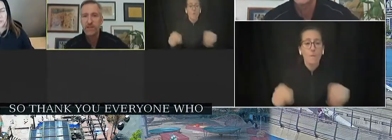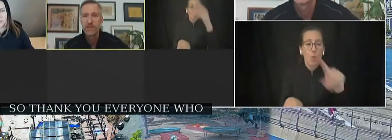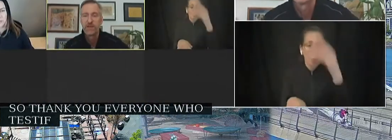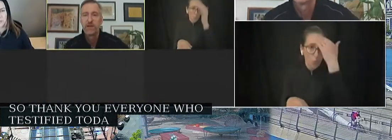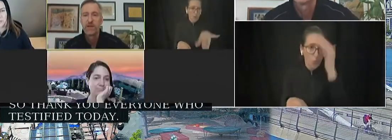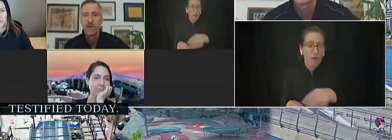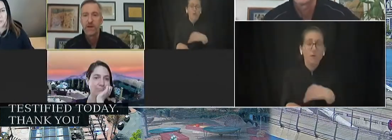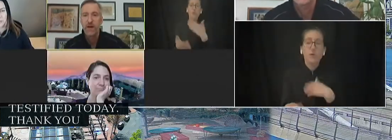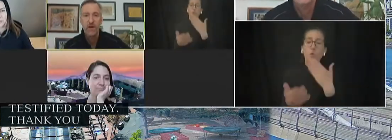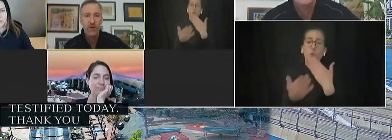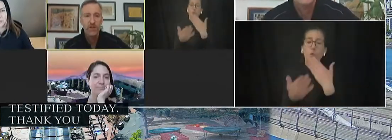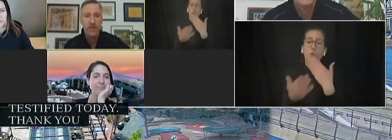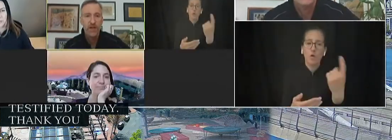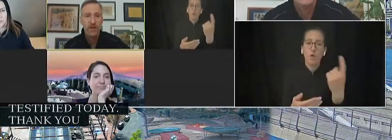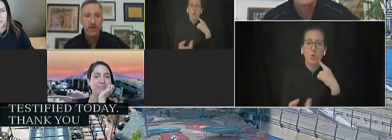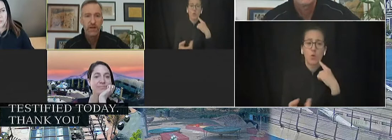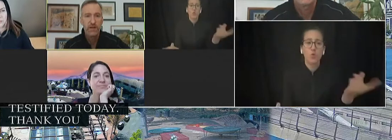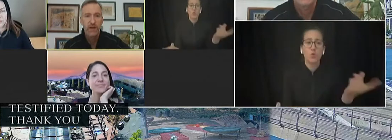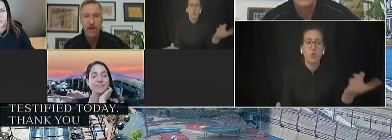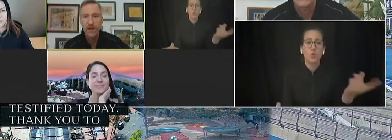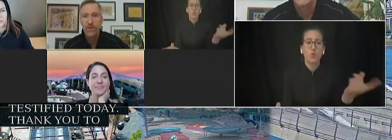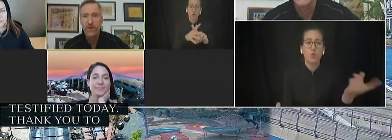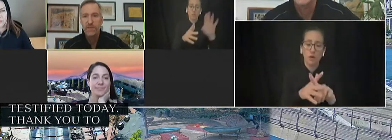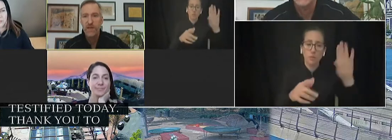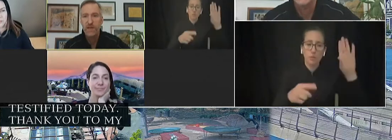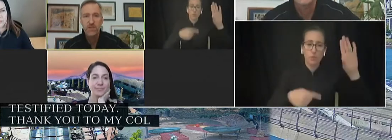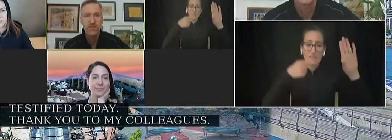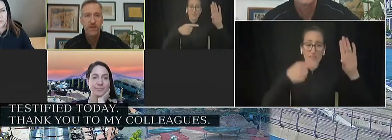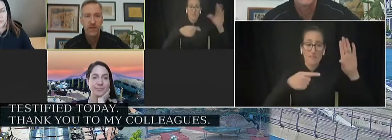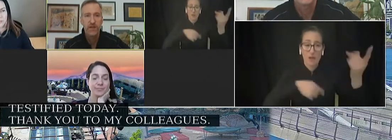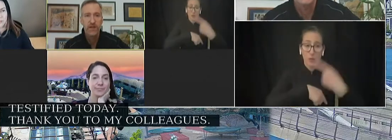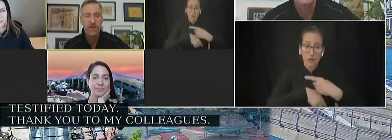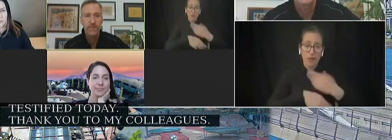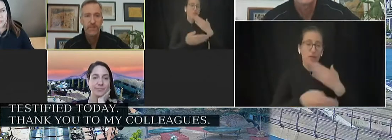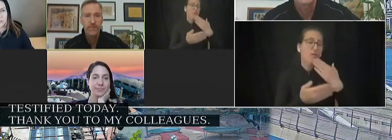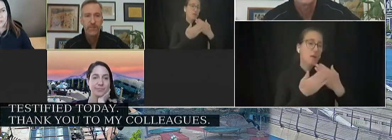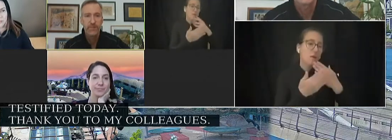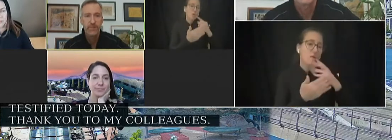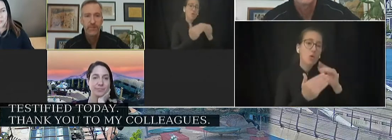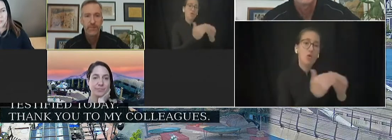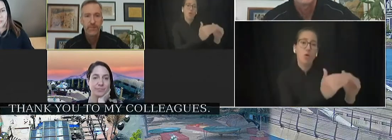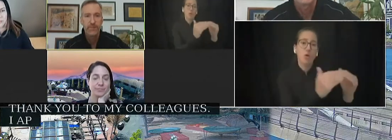colleagues. I appreciate it. I know their intentions are good,